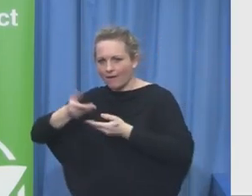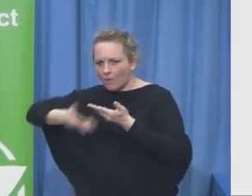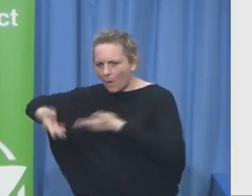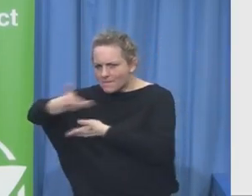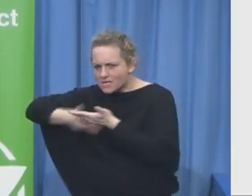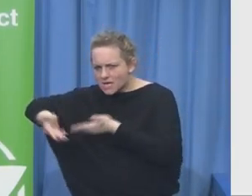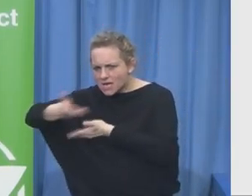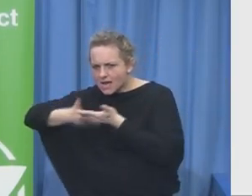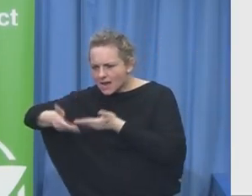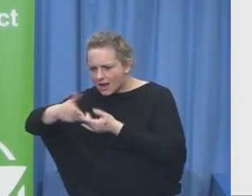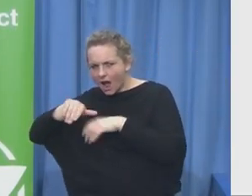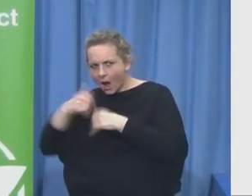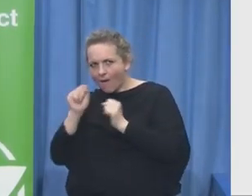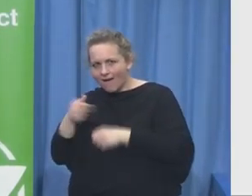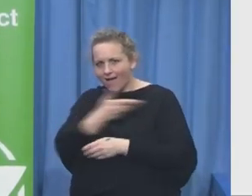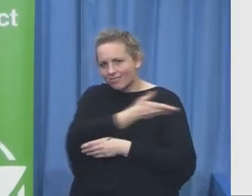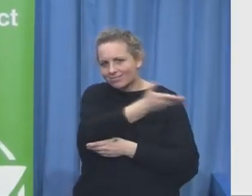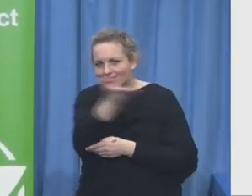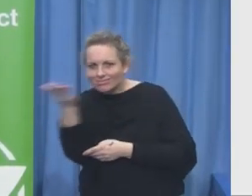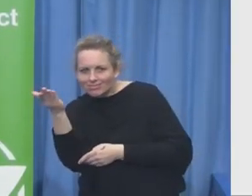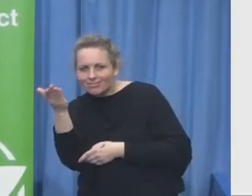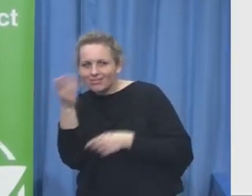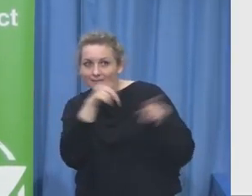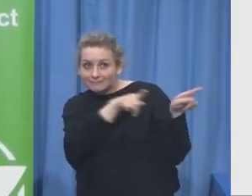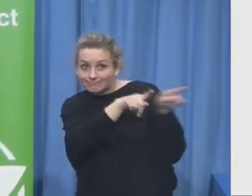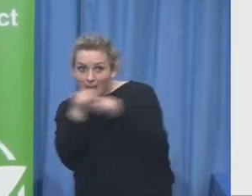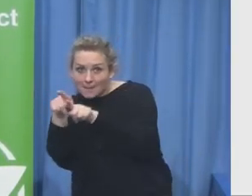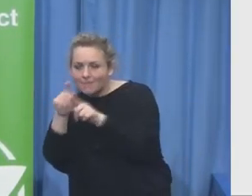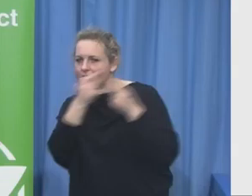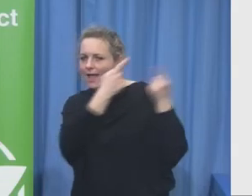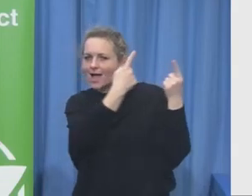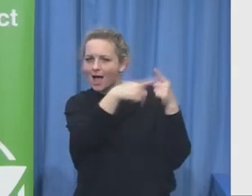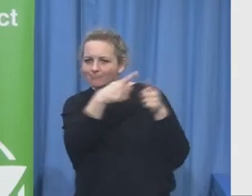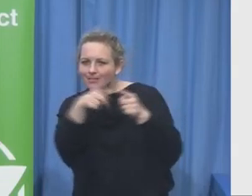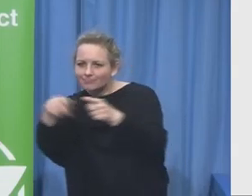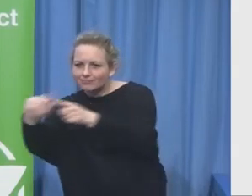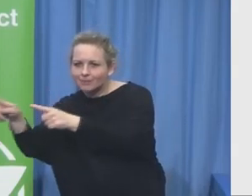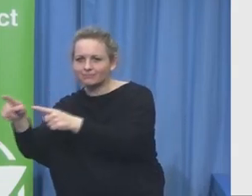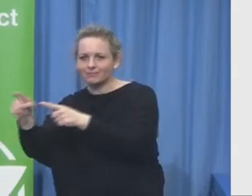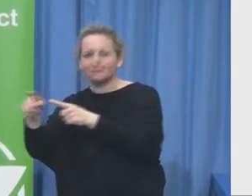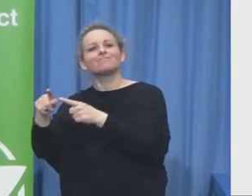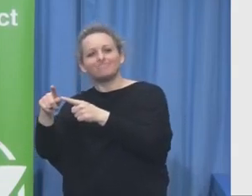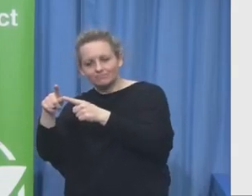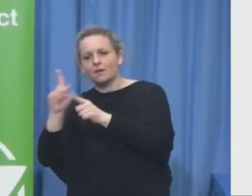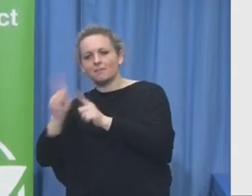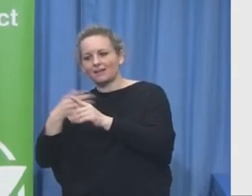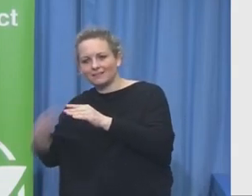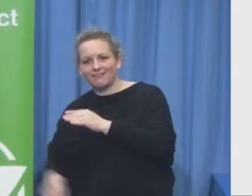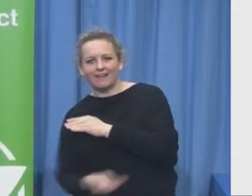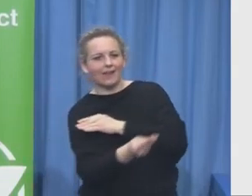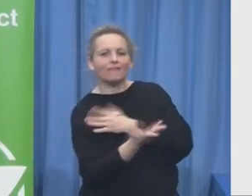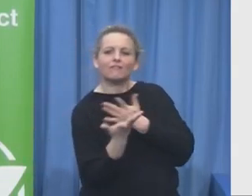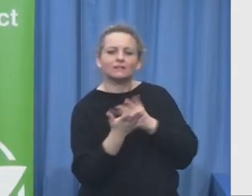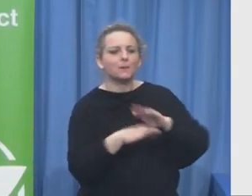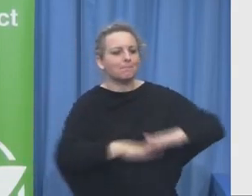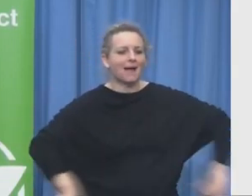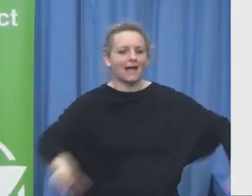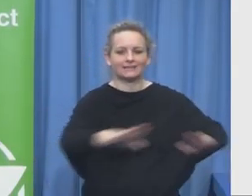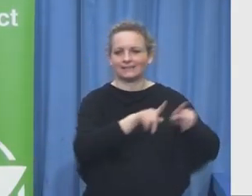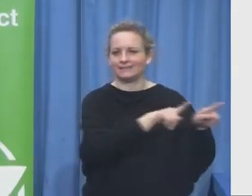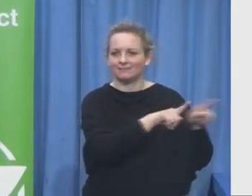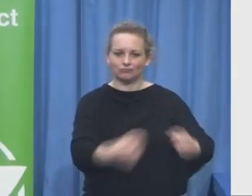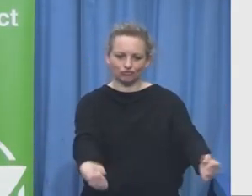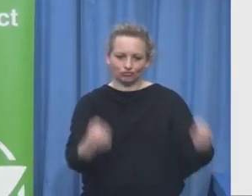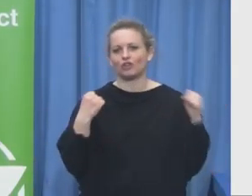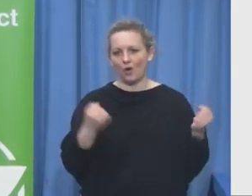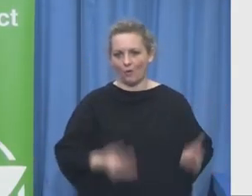have to compromise or give up in order to create a common ground between the three sectors and I would say that